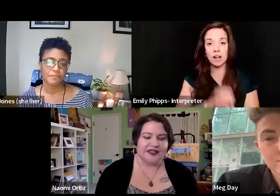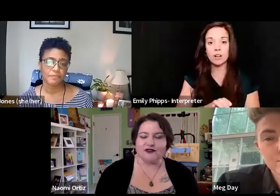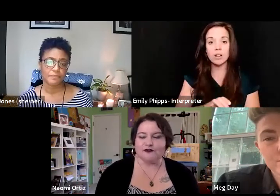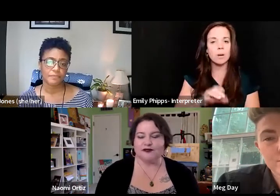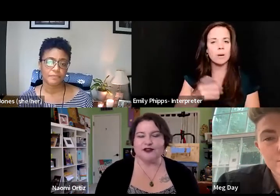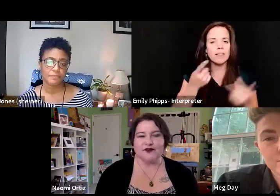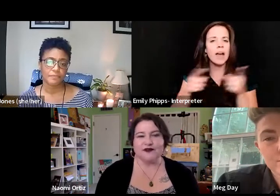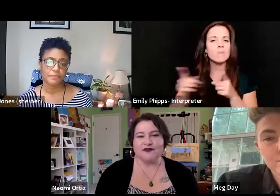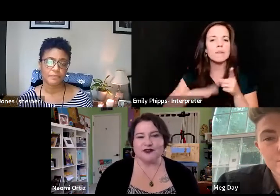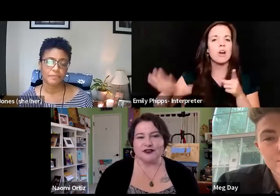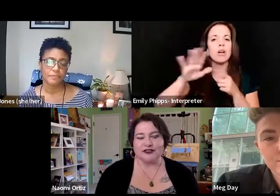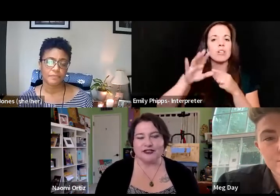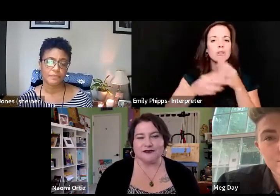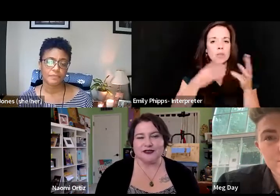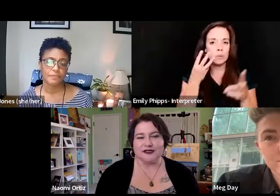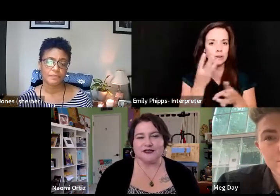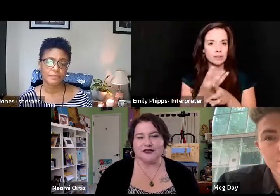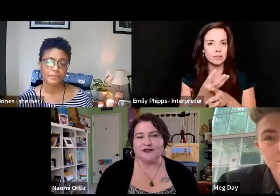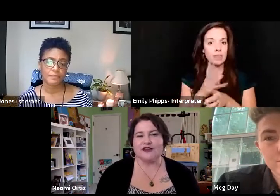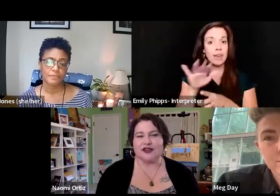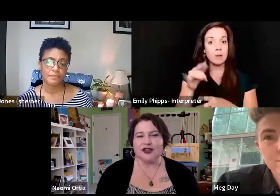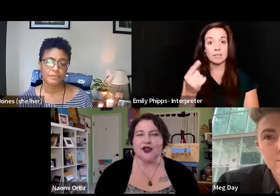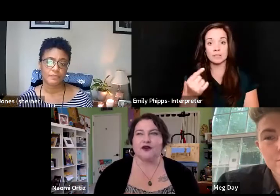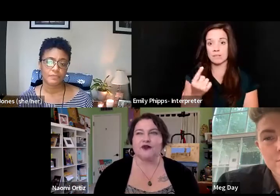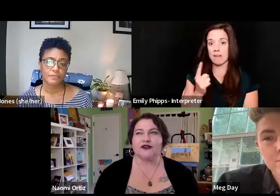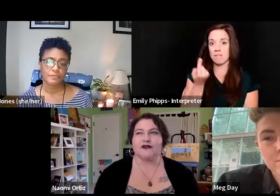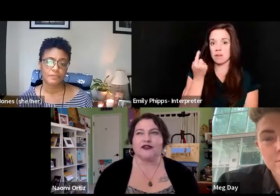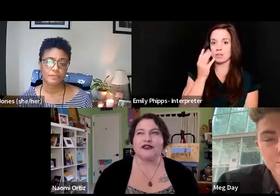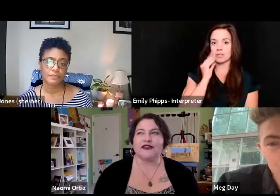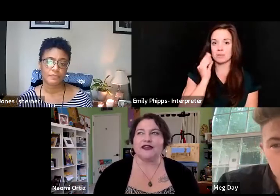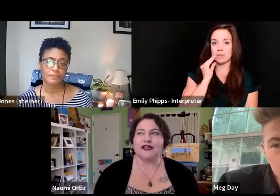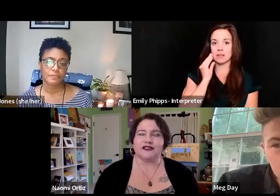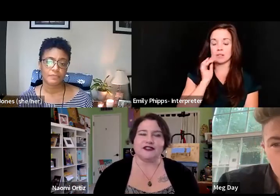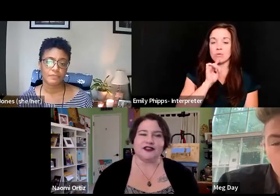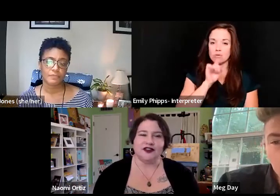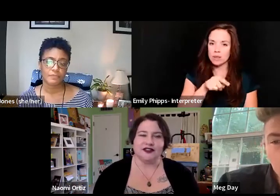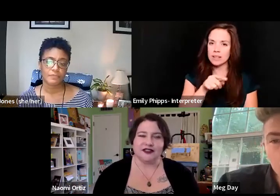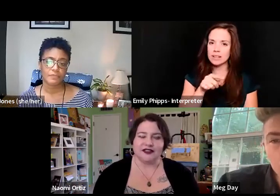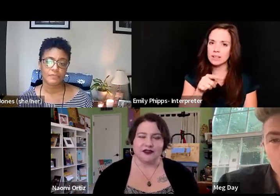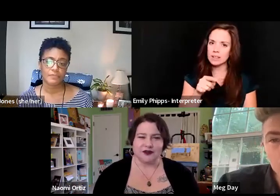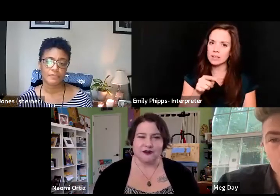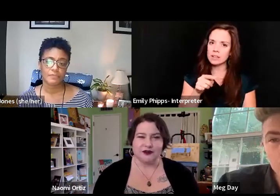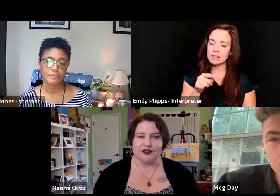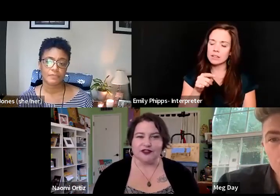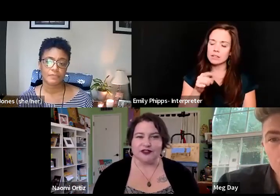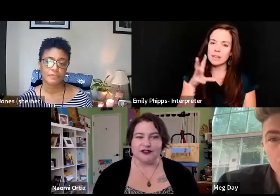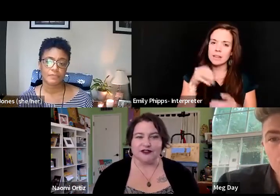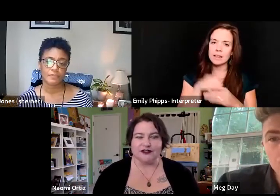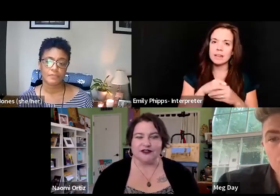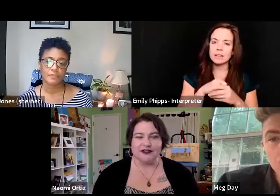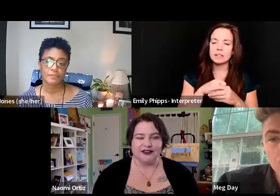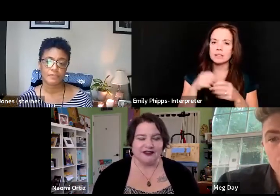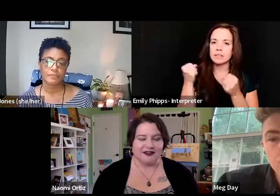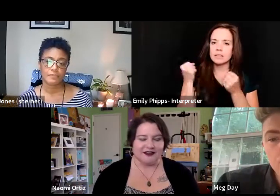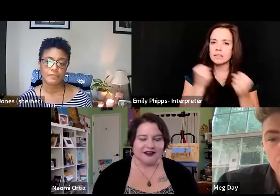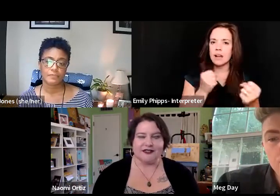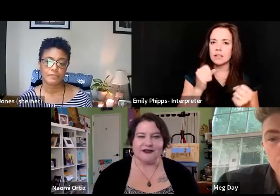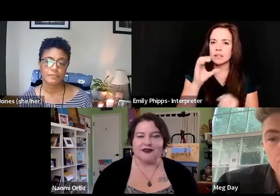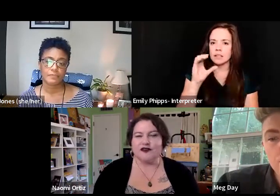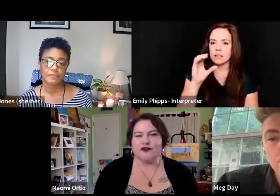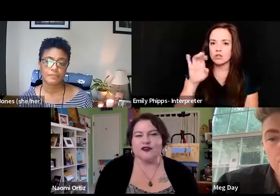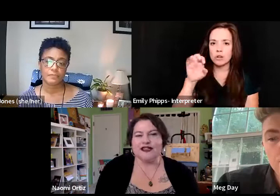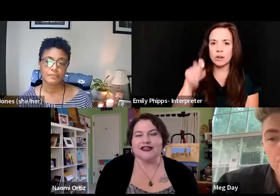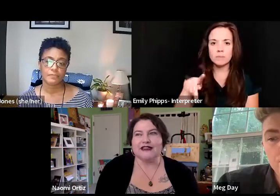and that for me was one of my first experiences of like really being in solid crip culture, uh,